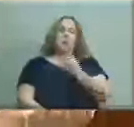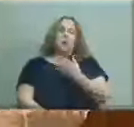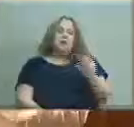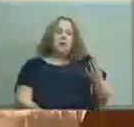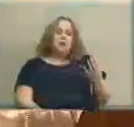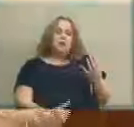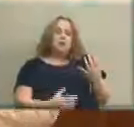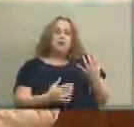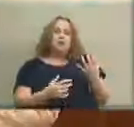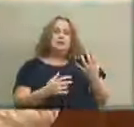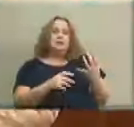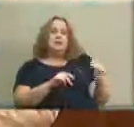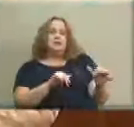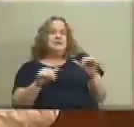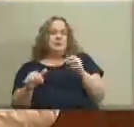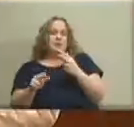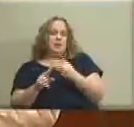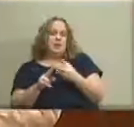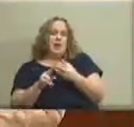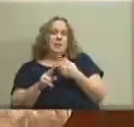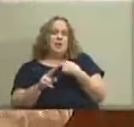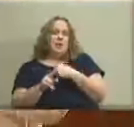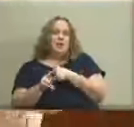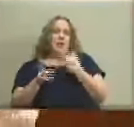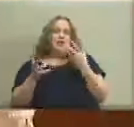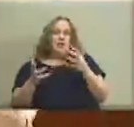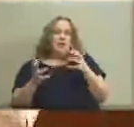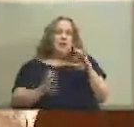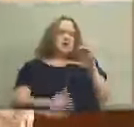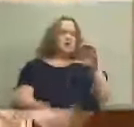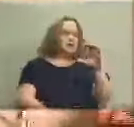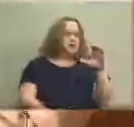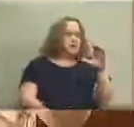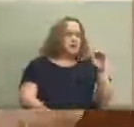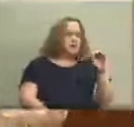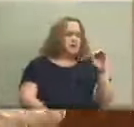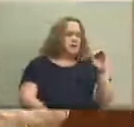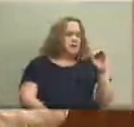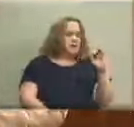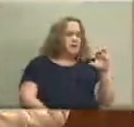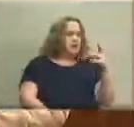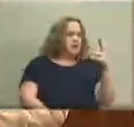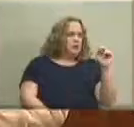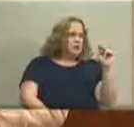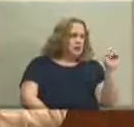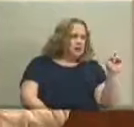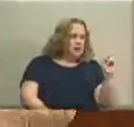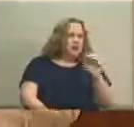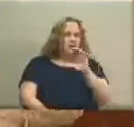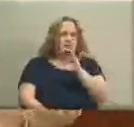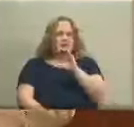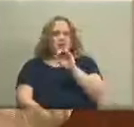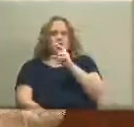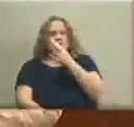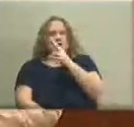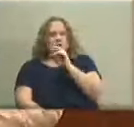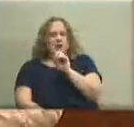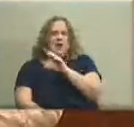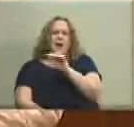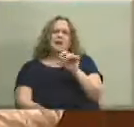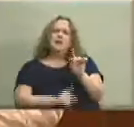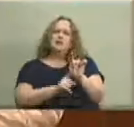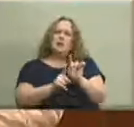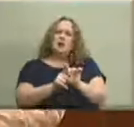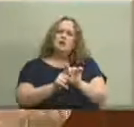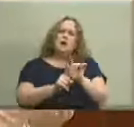regard to the similar names we've already mentioned Cochrane and Cochrane with an E there's also 11 other instances of